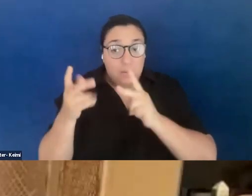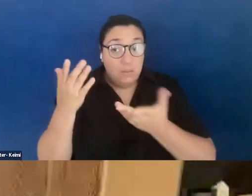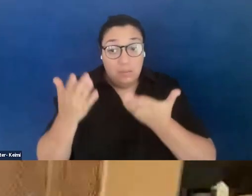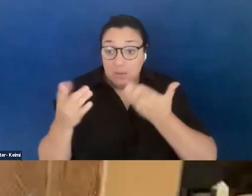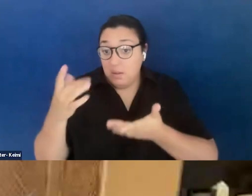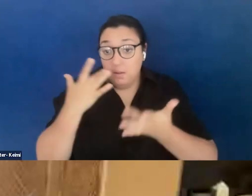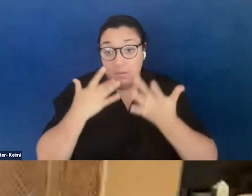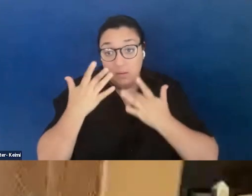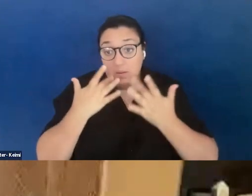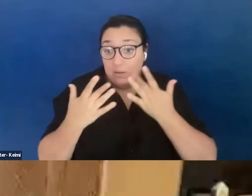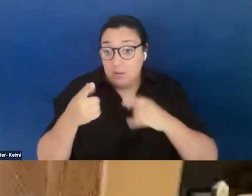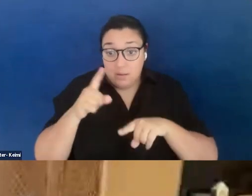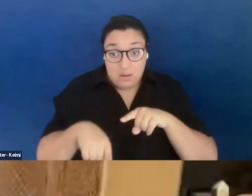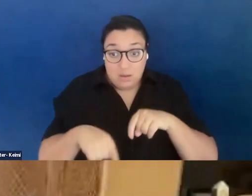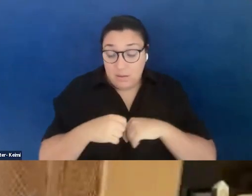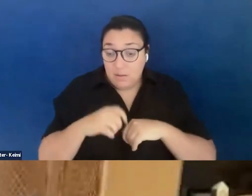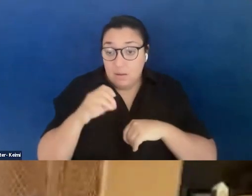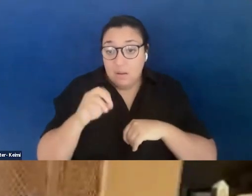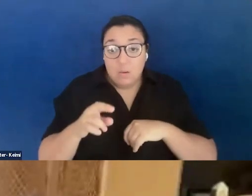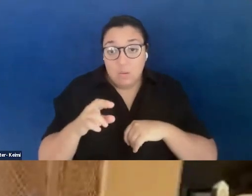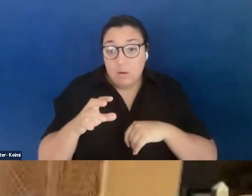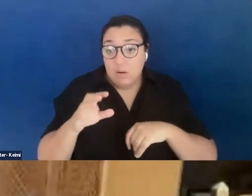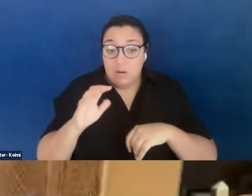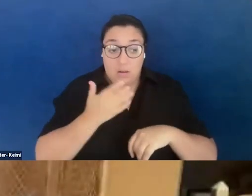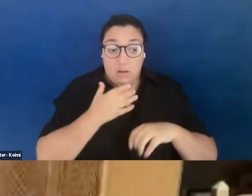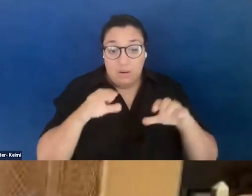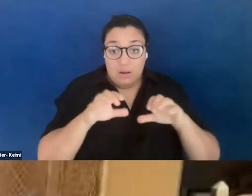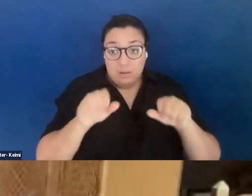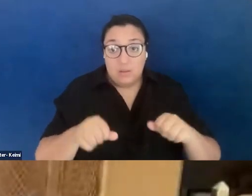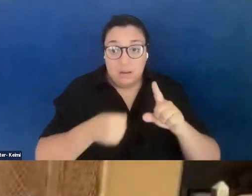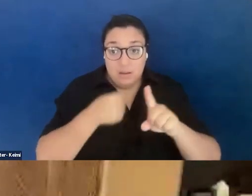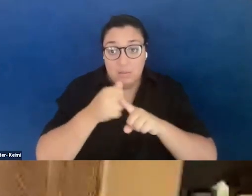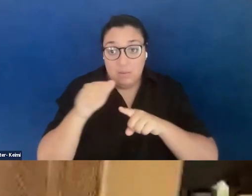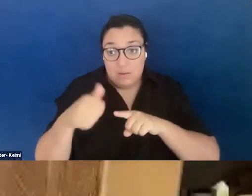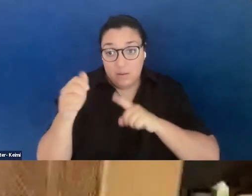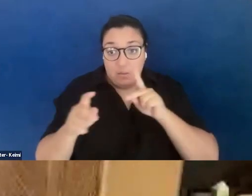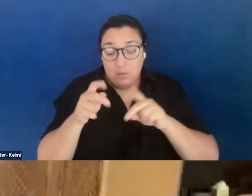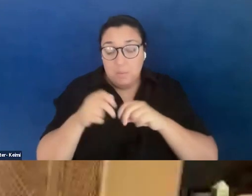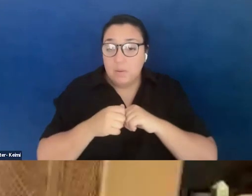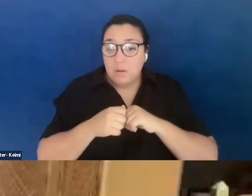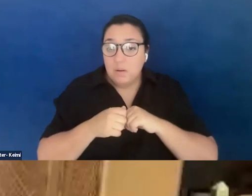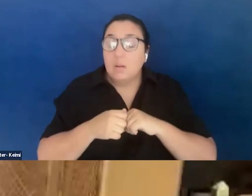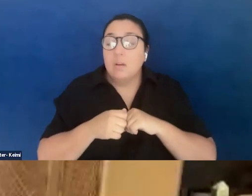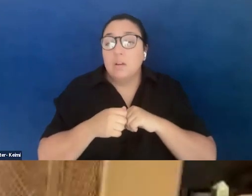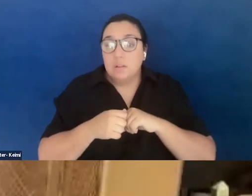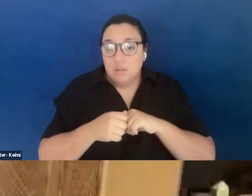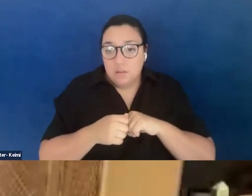the capability or our actions can detrimentally impact others. How do we deal? And that has been